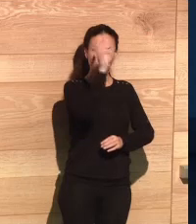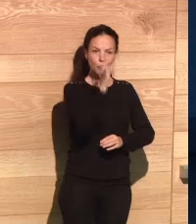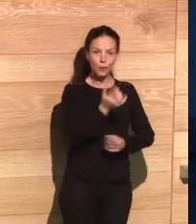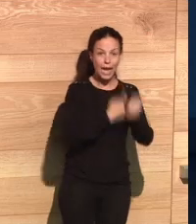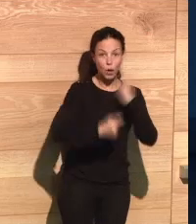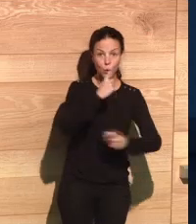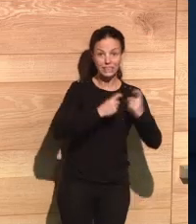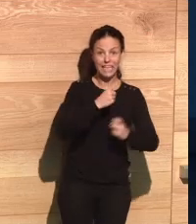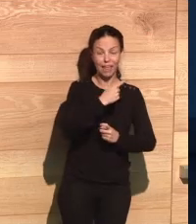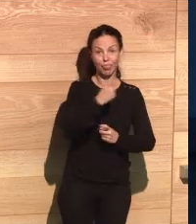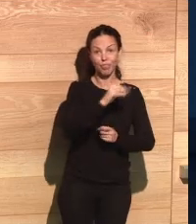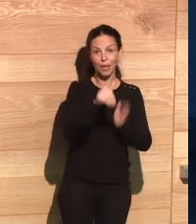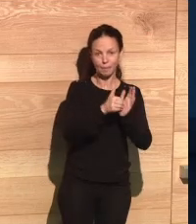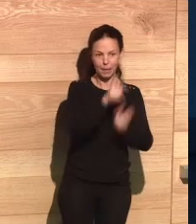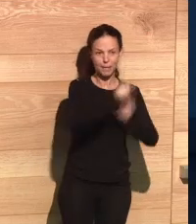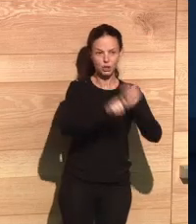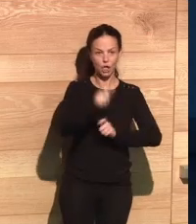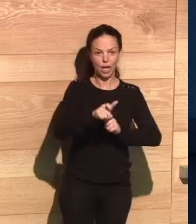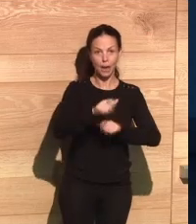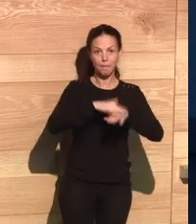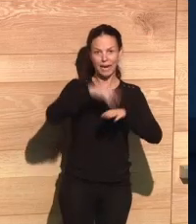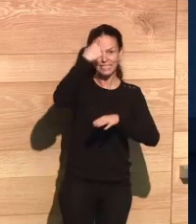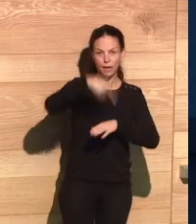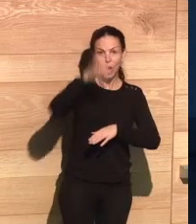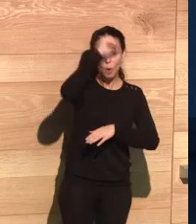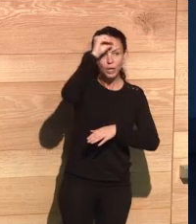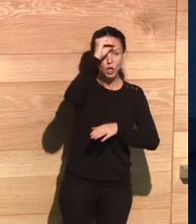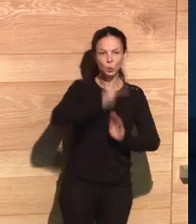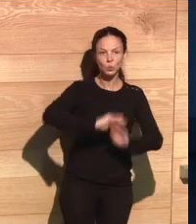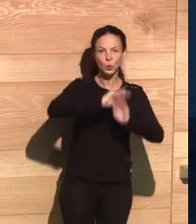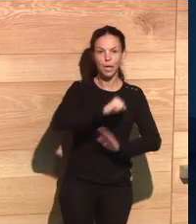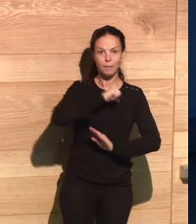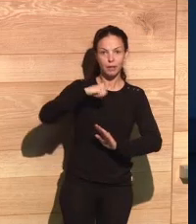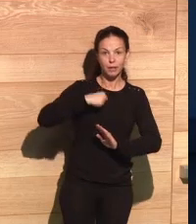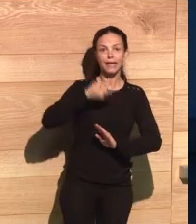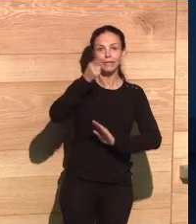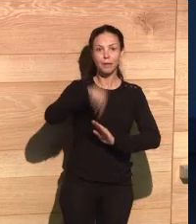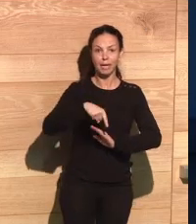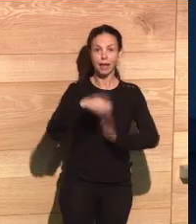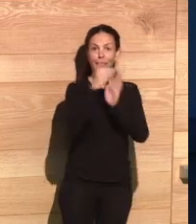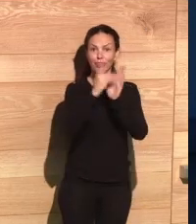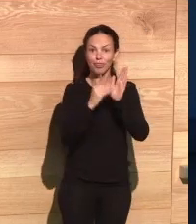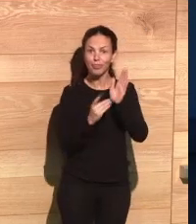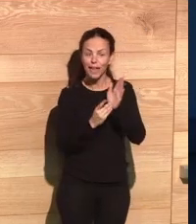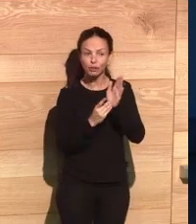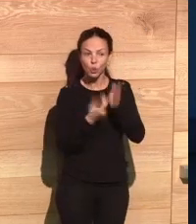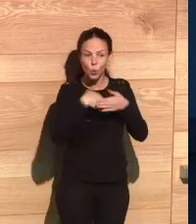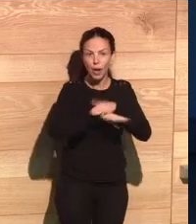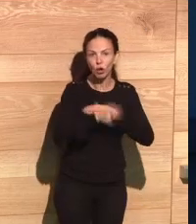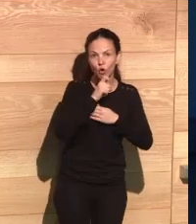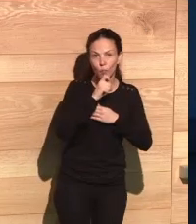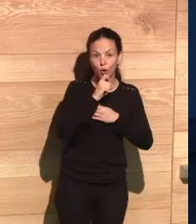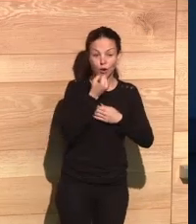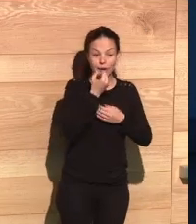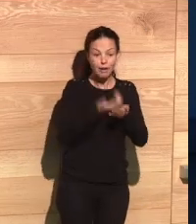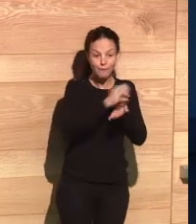the data. And they also carried out a survey on over 1,000 citizens regarding the